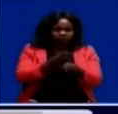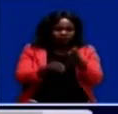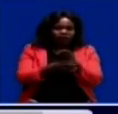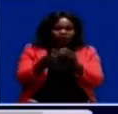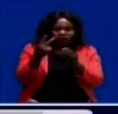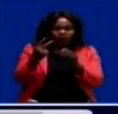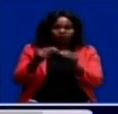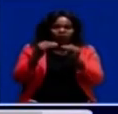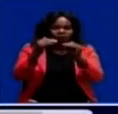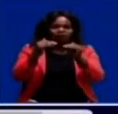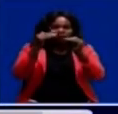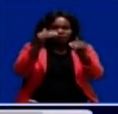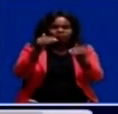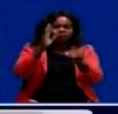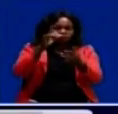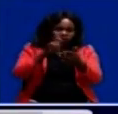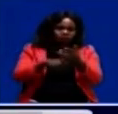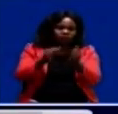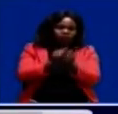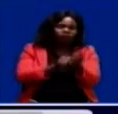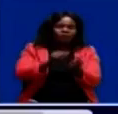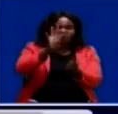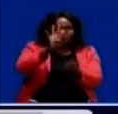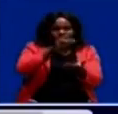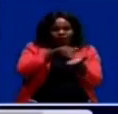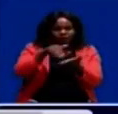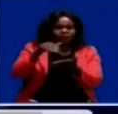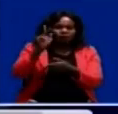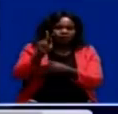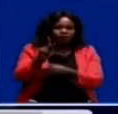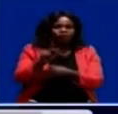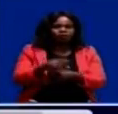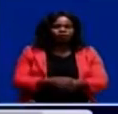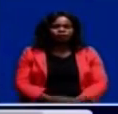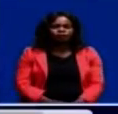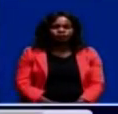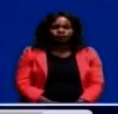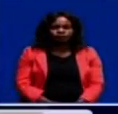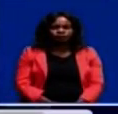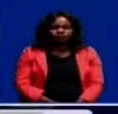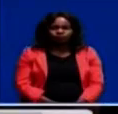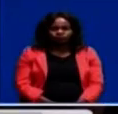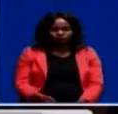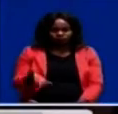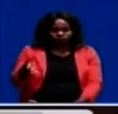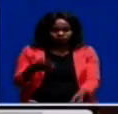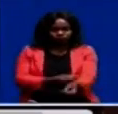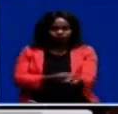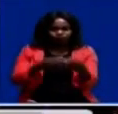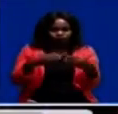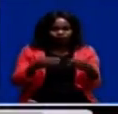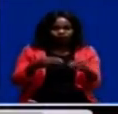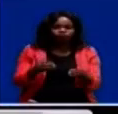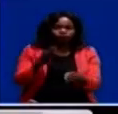two phases, is expected to cost about 4 million kwacha. Zanis reports. The Modern Market is being